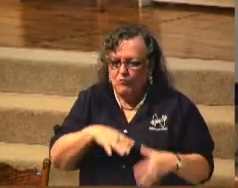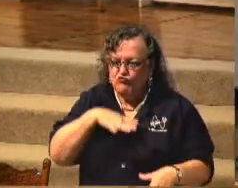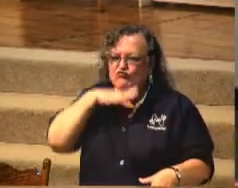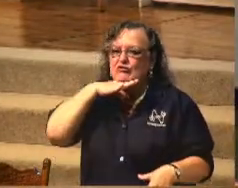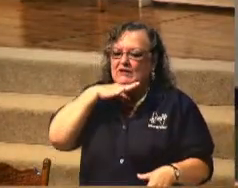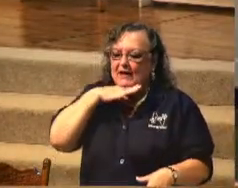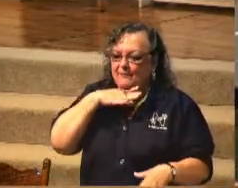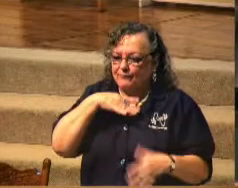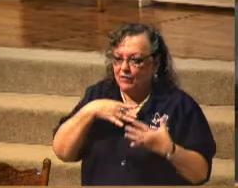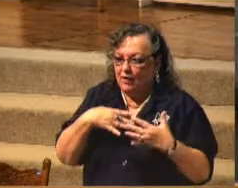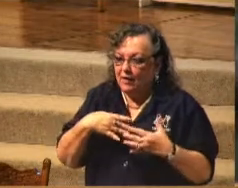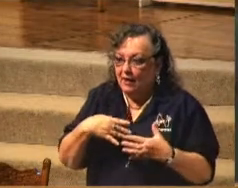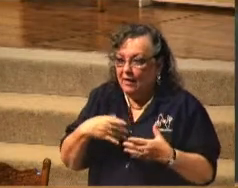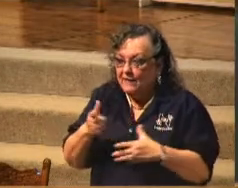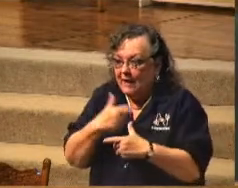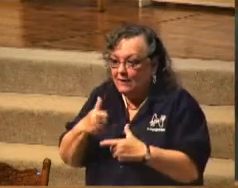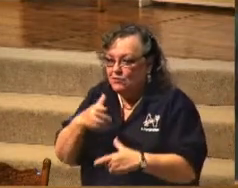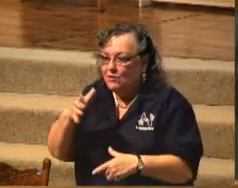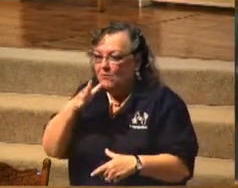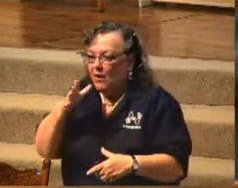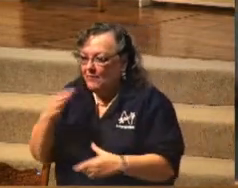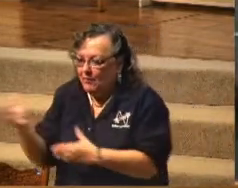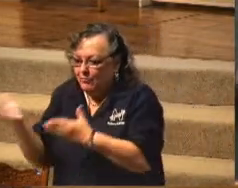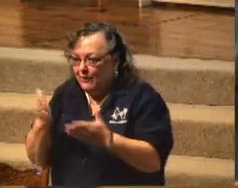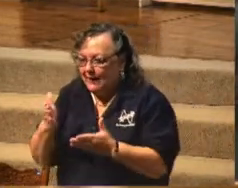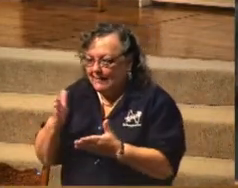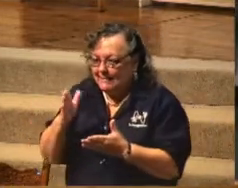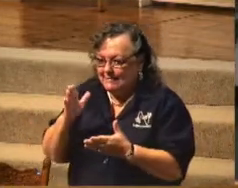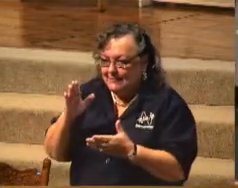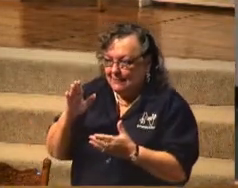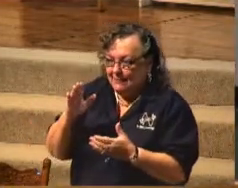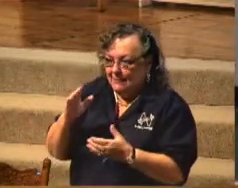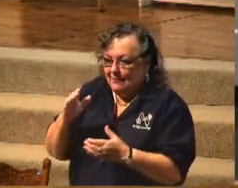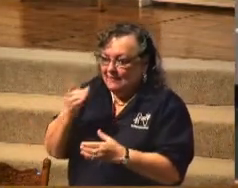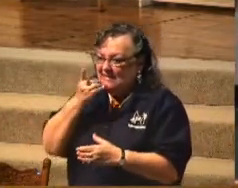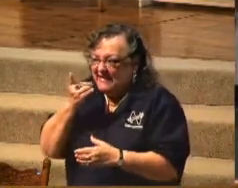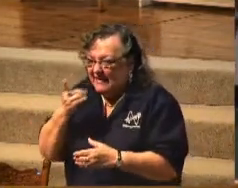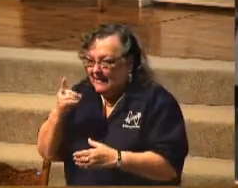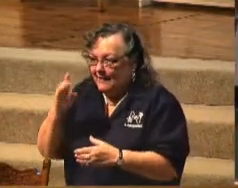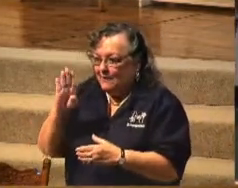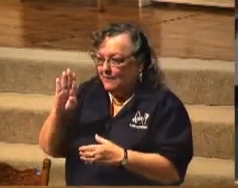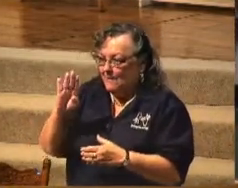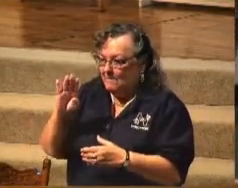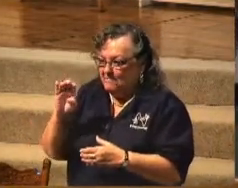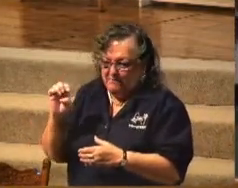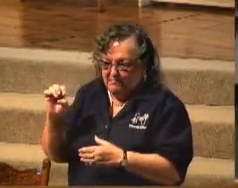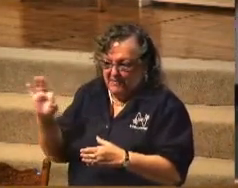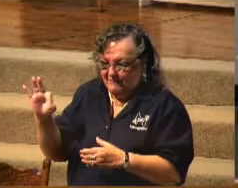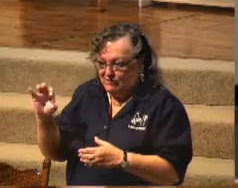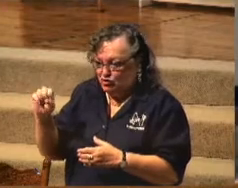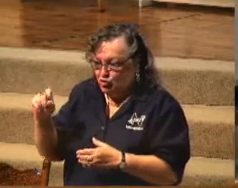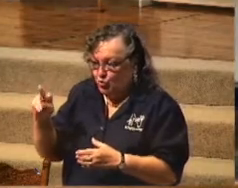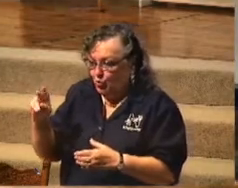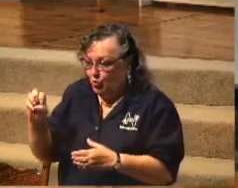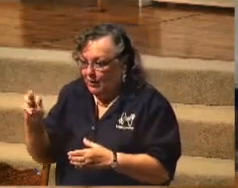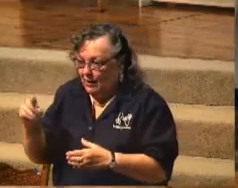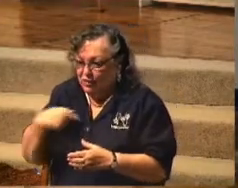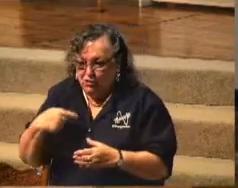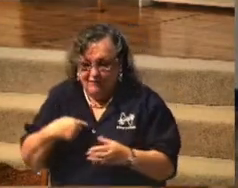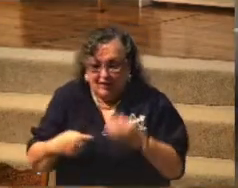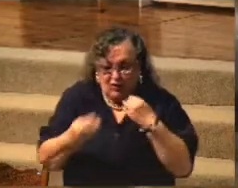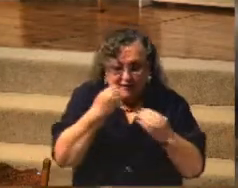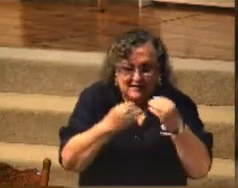then your mama brings out beef stew. And you've filled up on junk food. You've had all the chips you can eat. And your